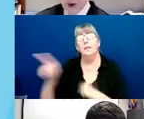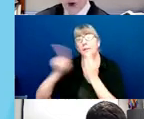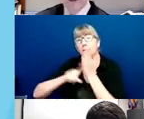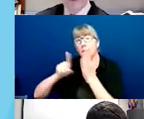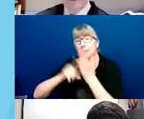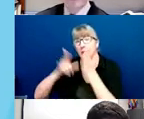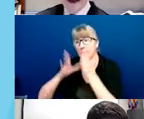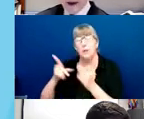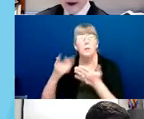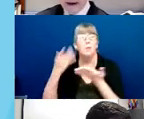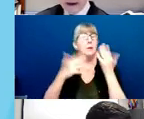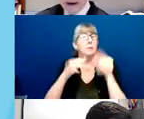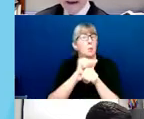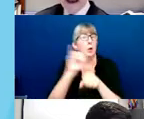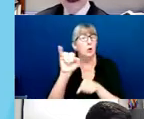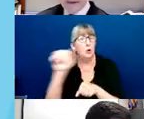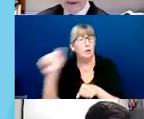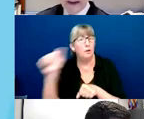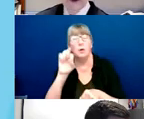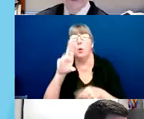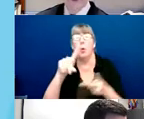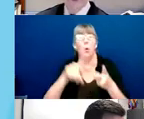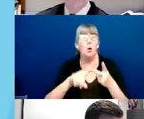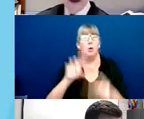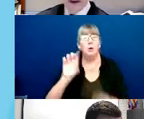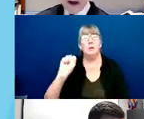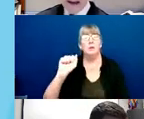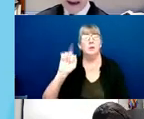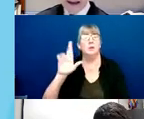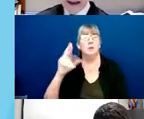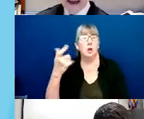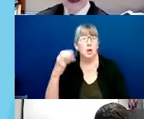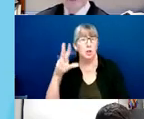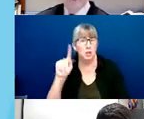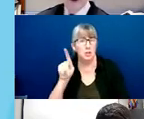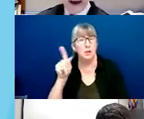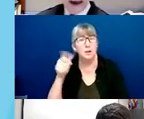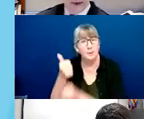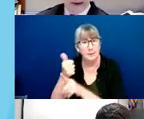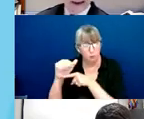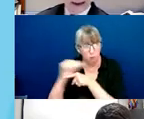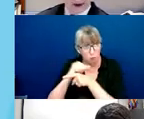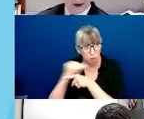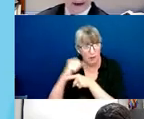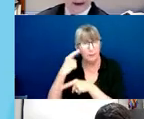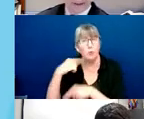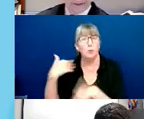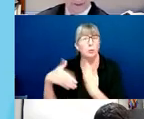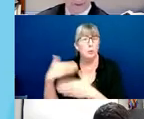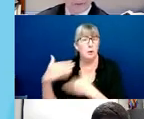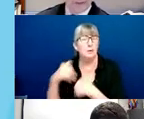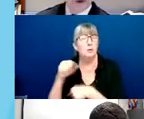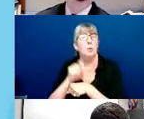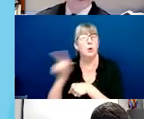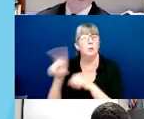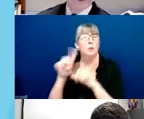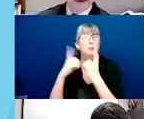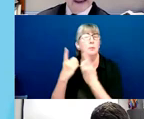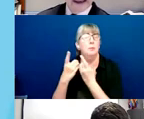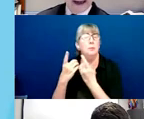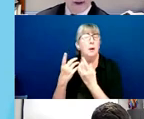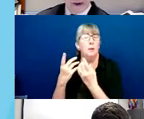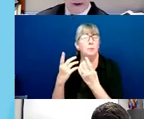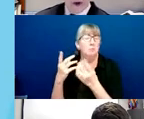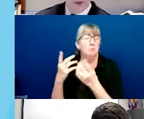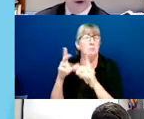or maybe a sergeant that is specifically trained for this process and they work at a police district. The